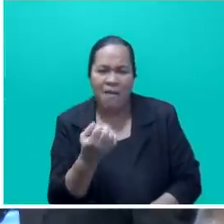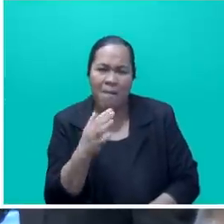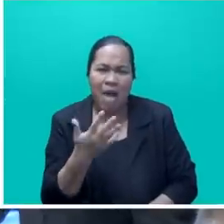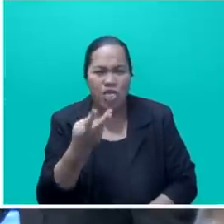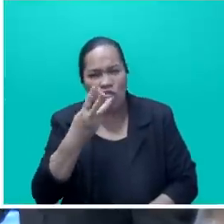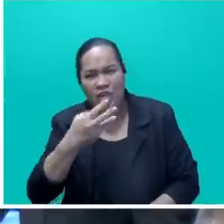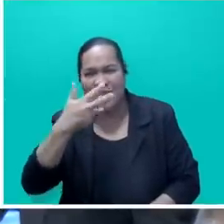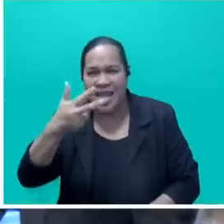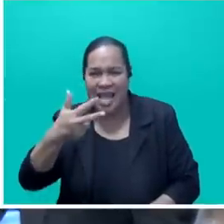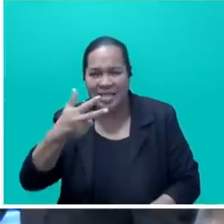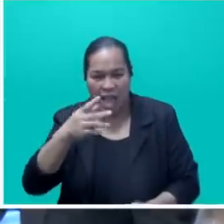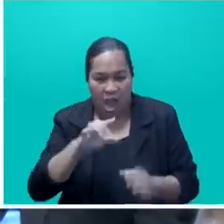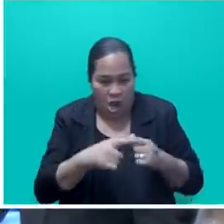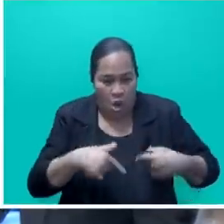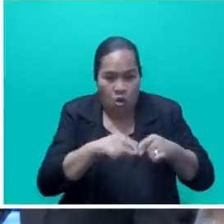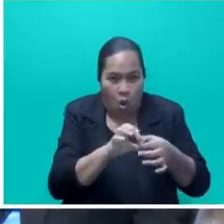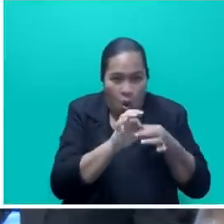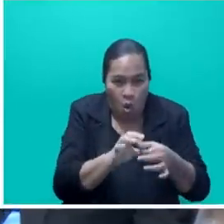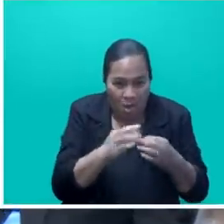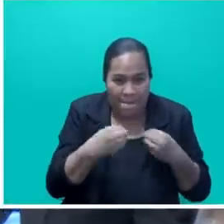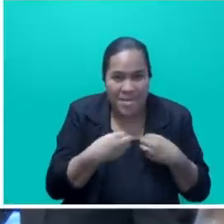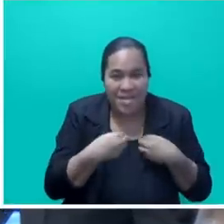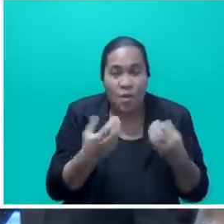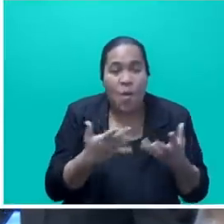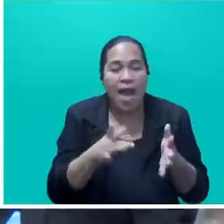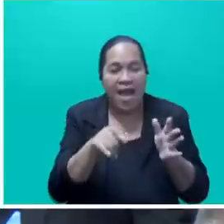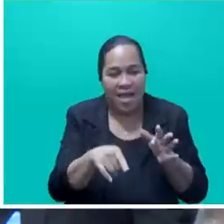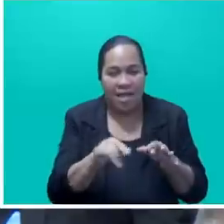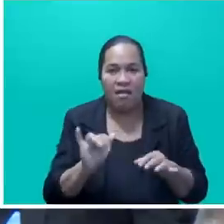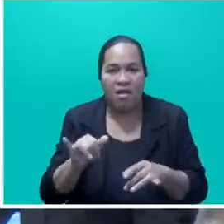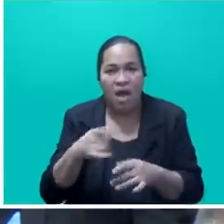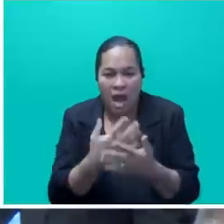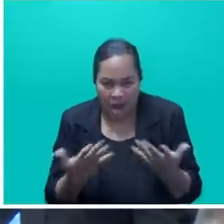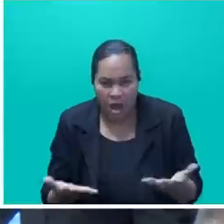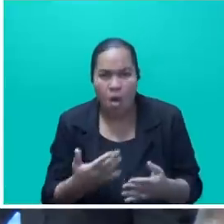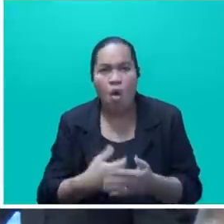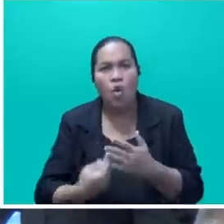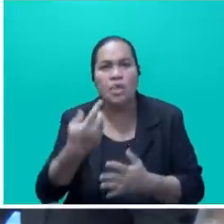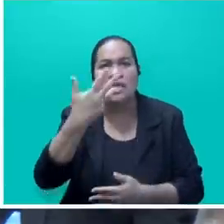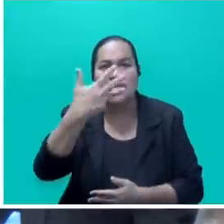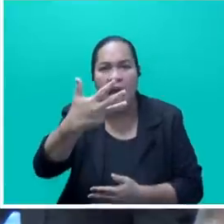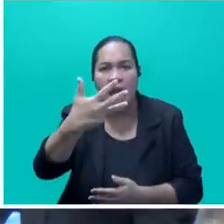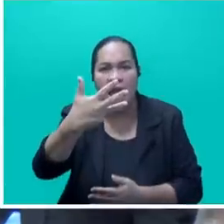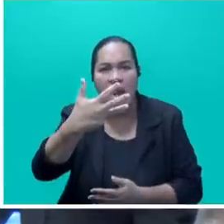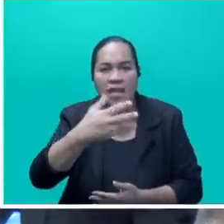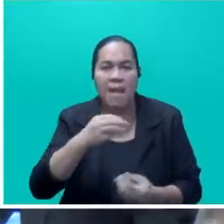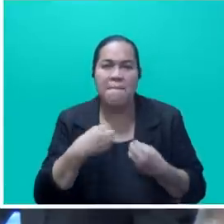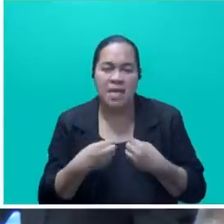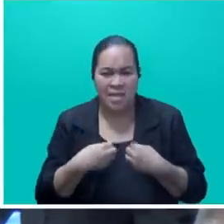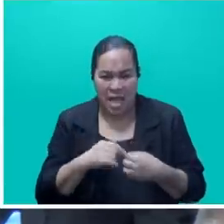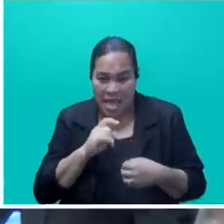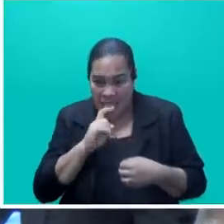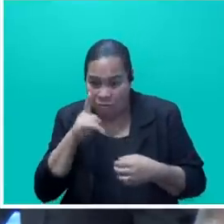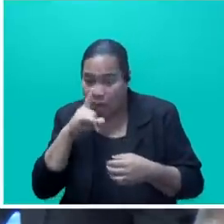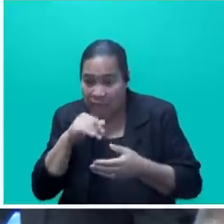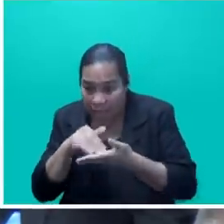locally owned businesses in the Asawa. Today, there are only nine remaining. If we bring them back